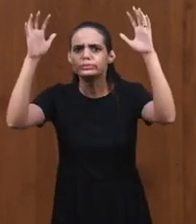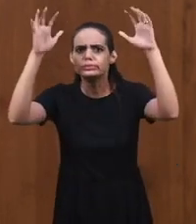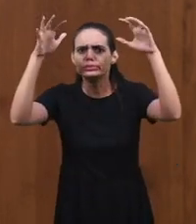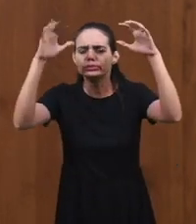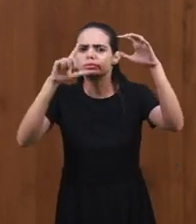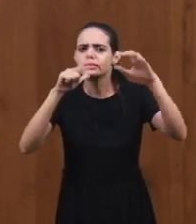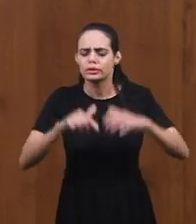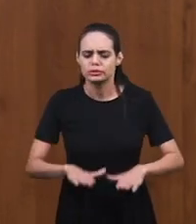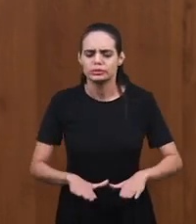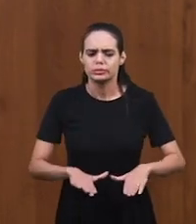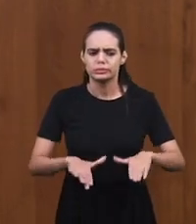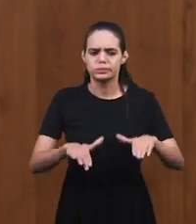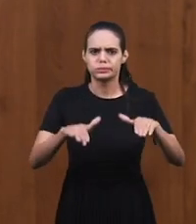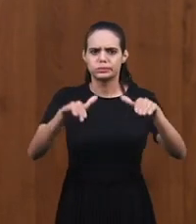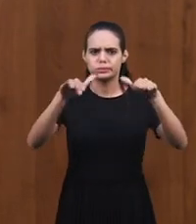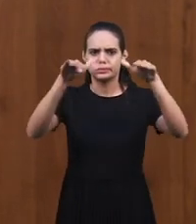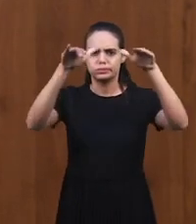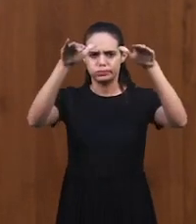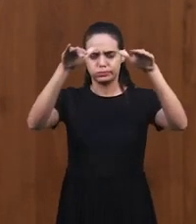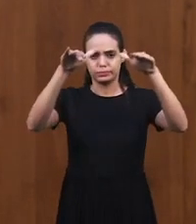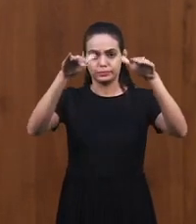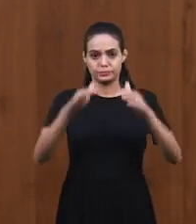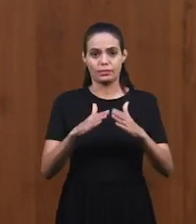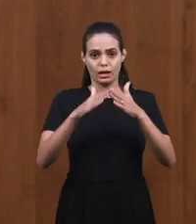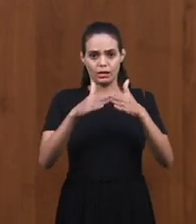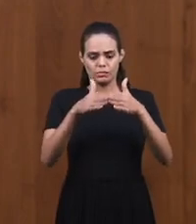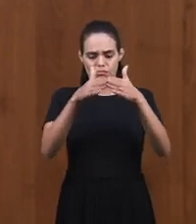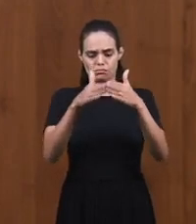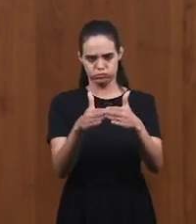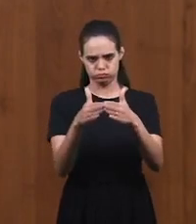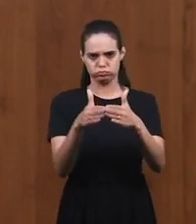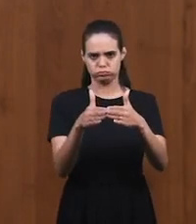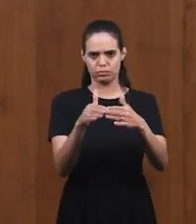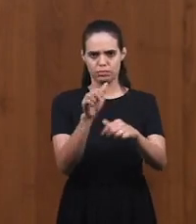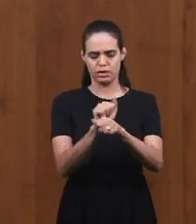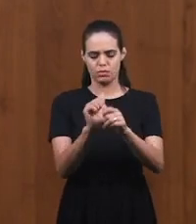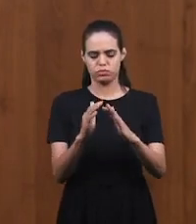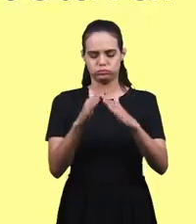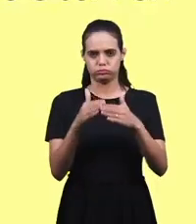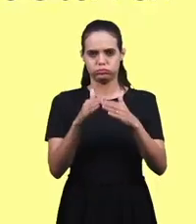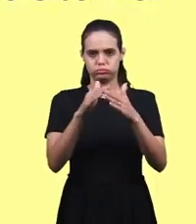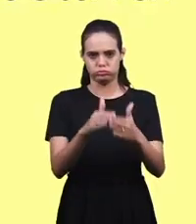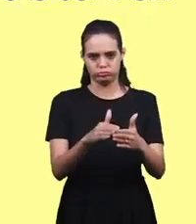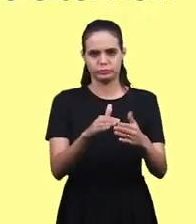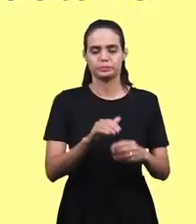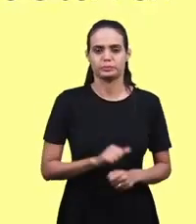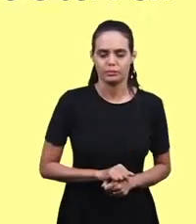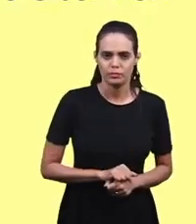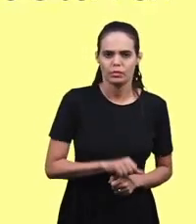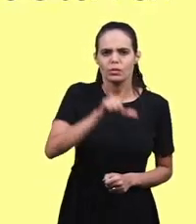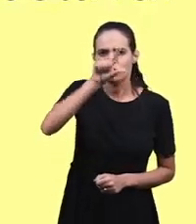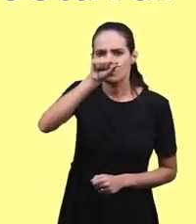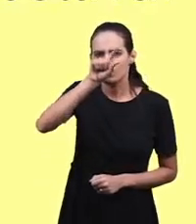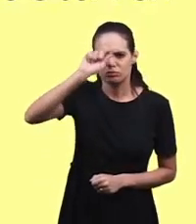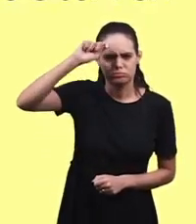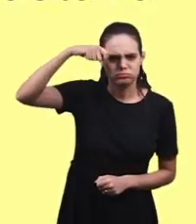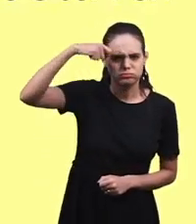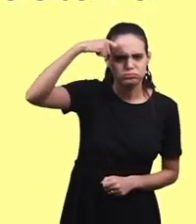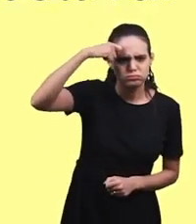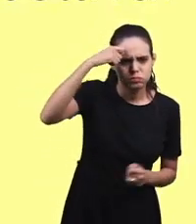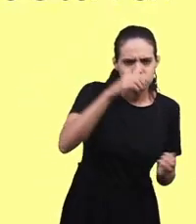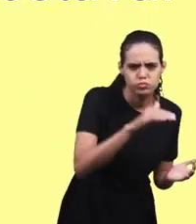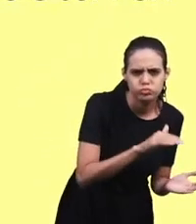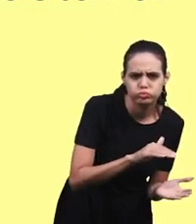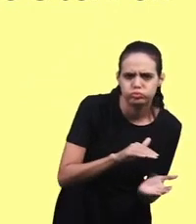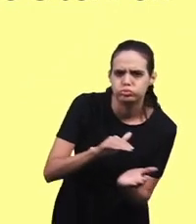ark. But that was not the stop of. The definitive stop of Noah. So he sent out the raven. The